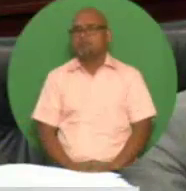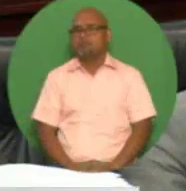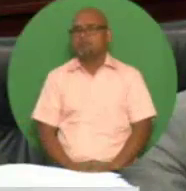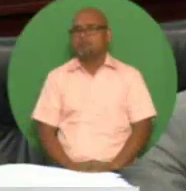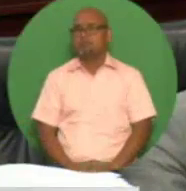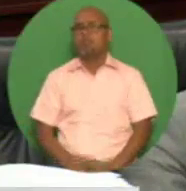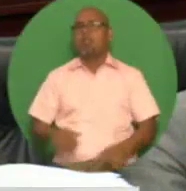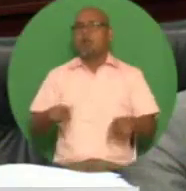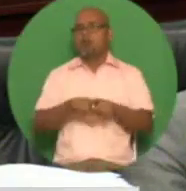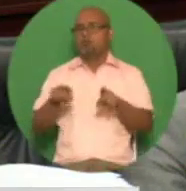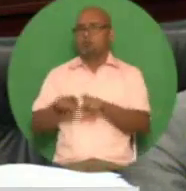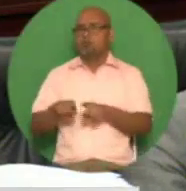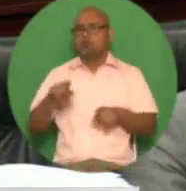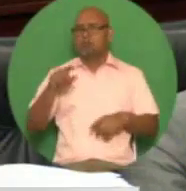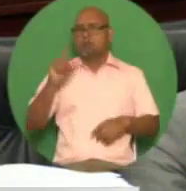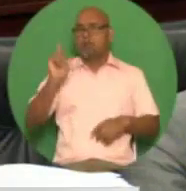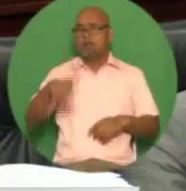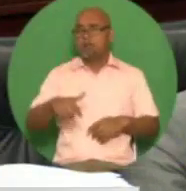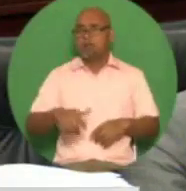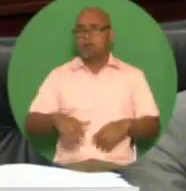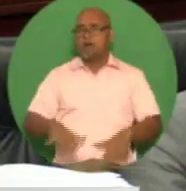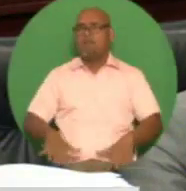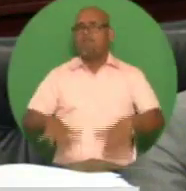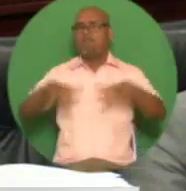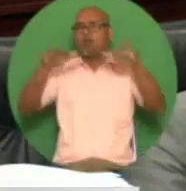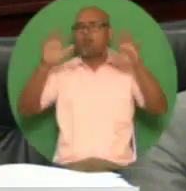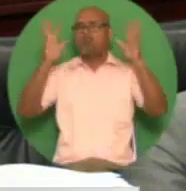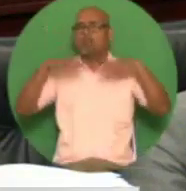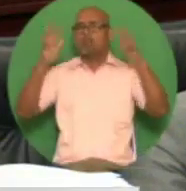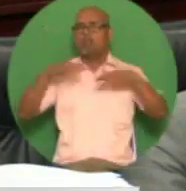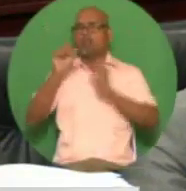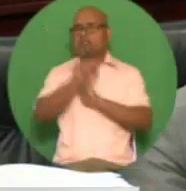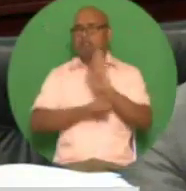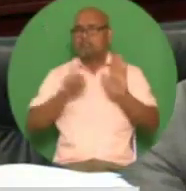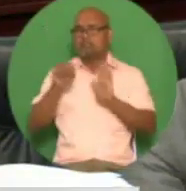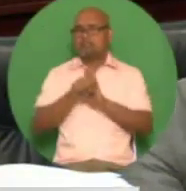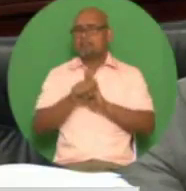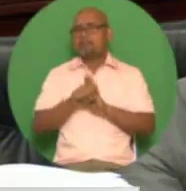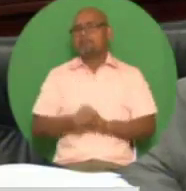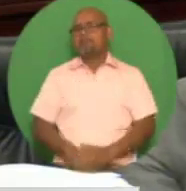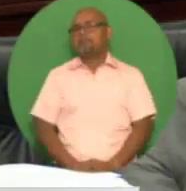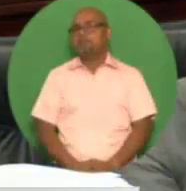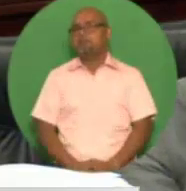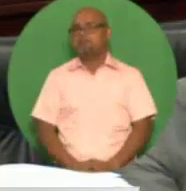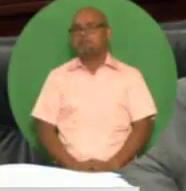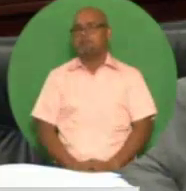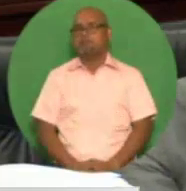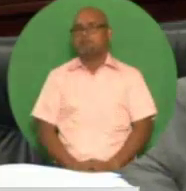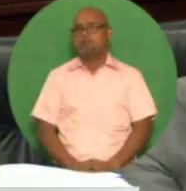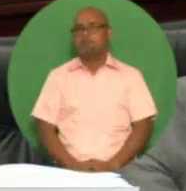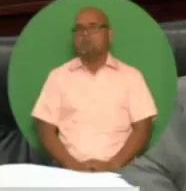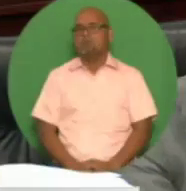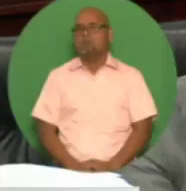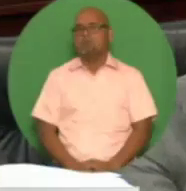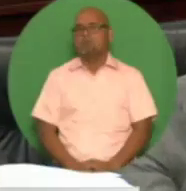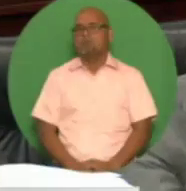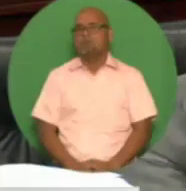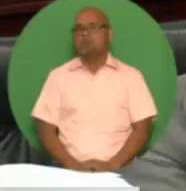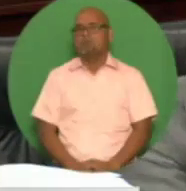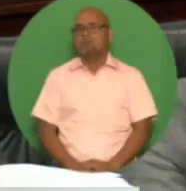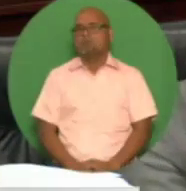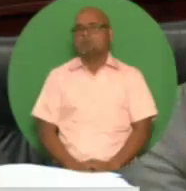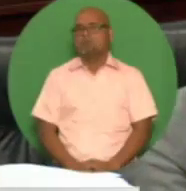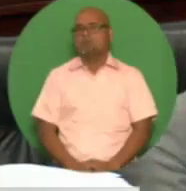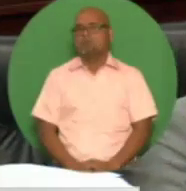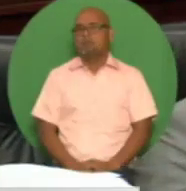as the surface runoff is intensified by the stripping of hillside vegetation leading to a rapid accumulation of